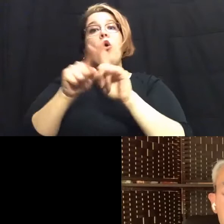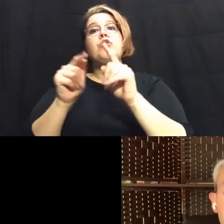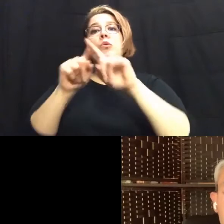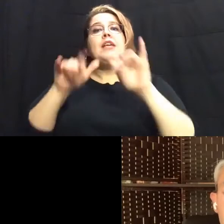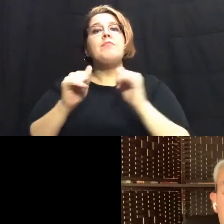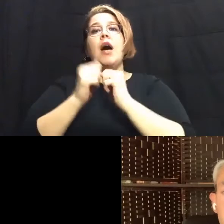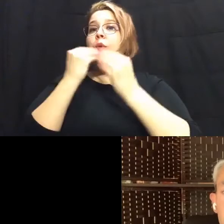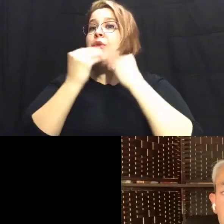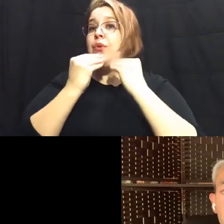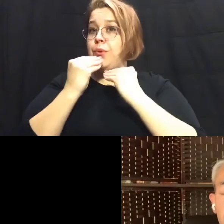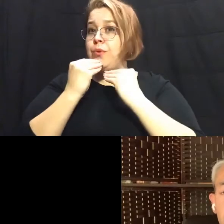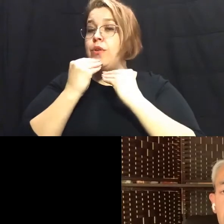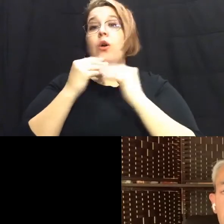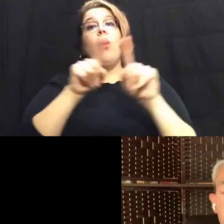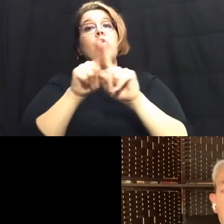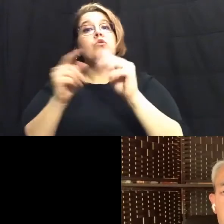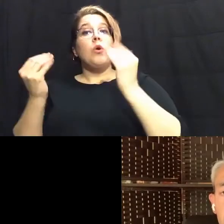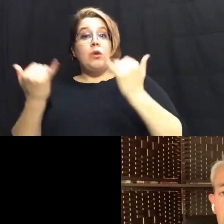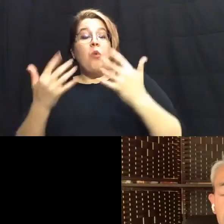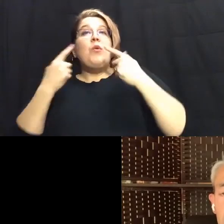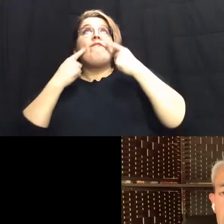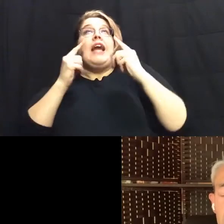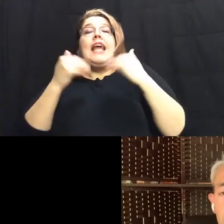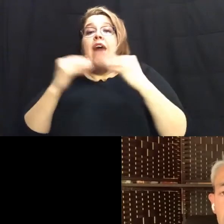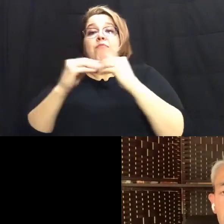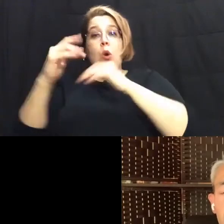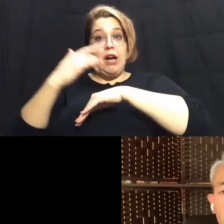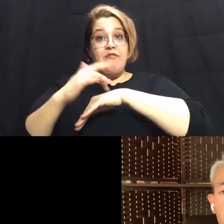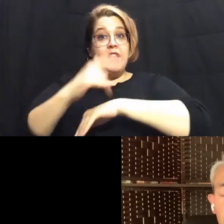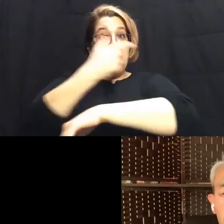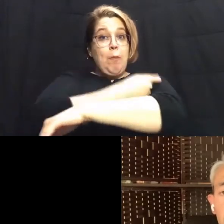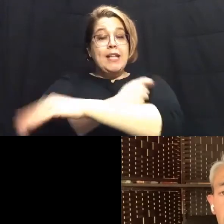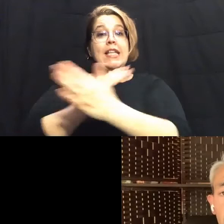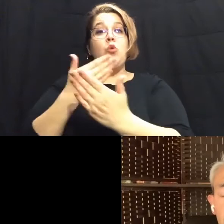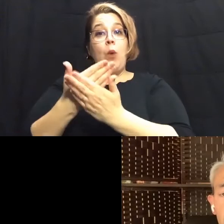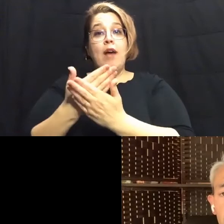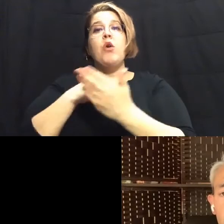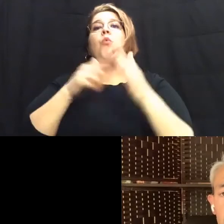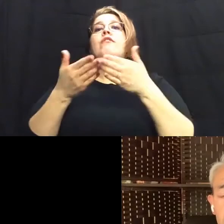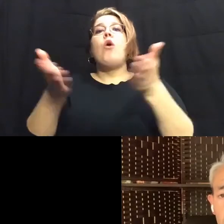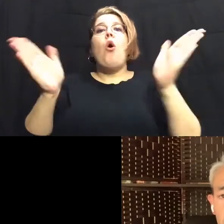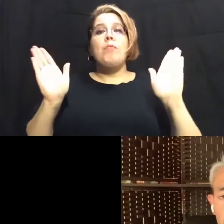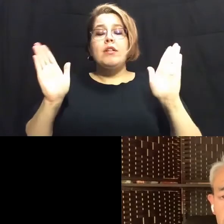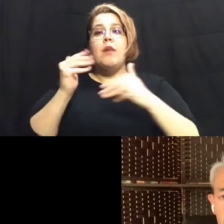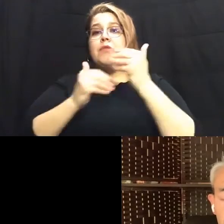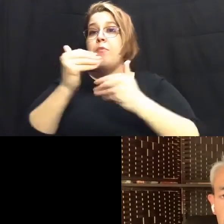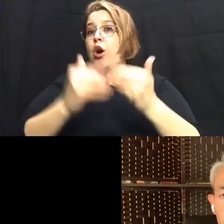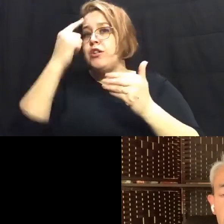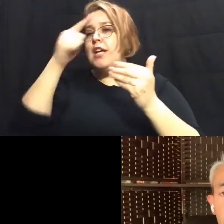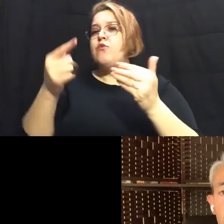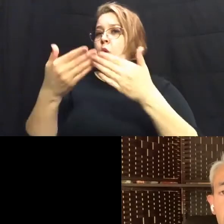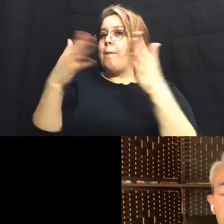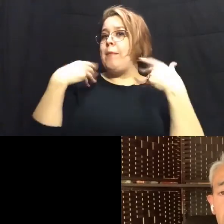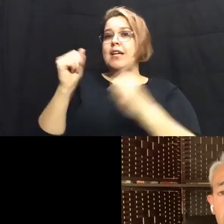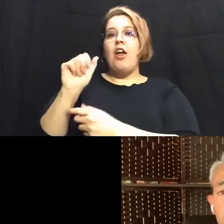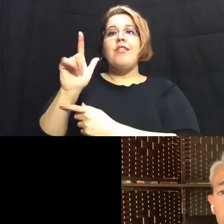in addition to that now that we finally have more supply of vaccines coming in we've opened up um the process for our public health labs